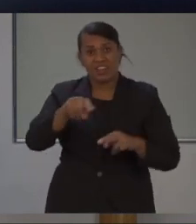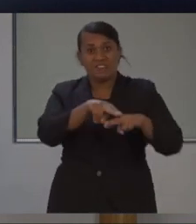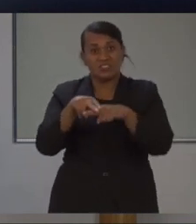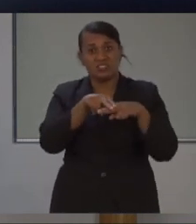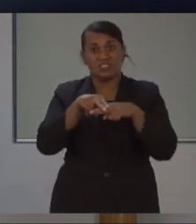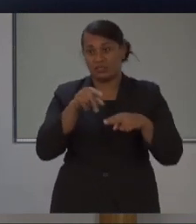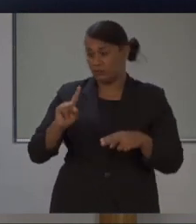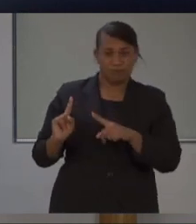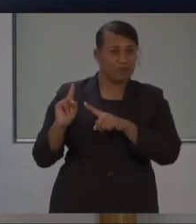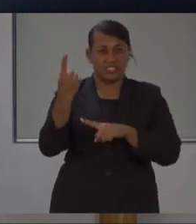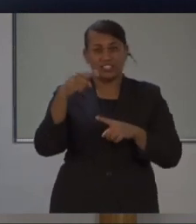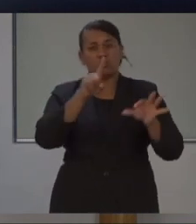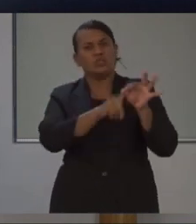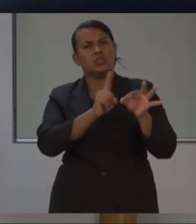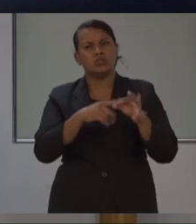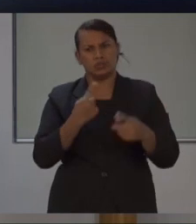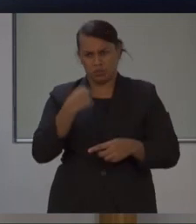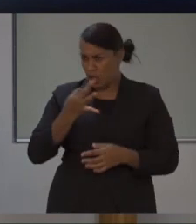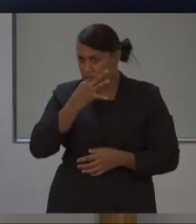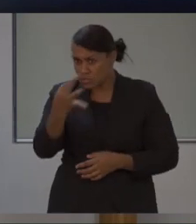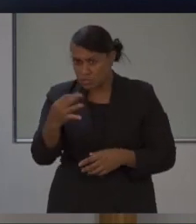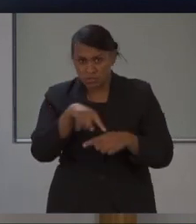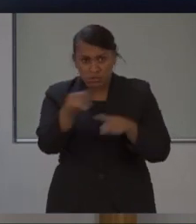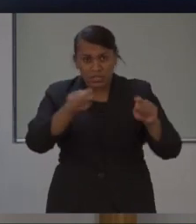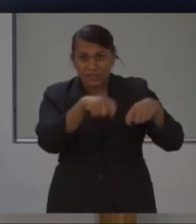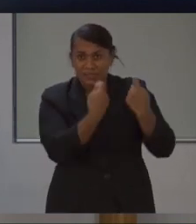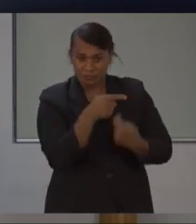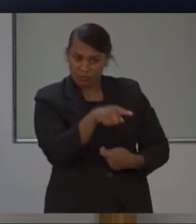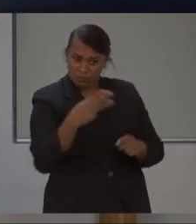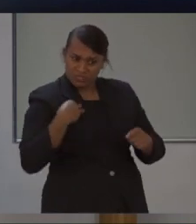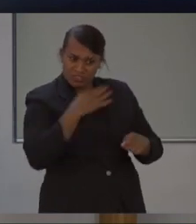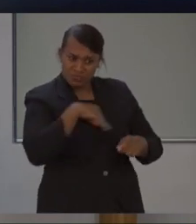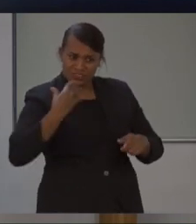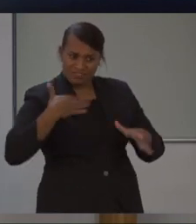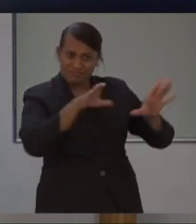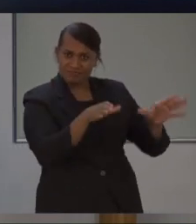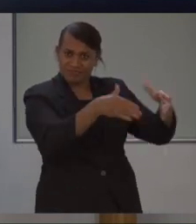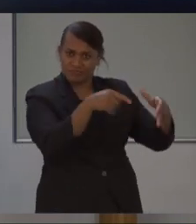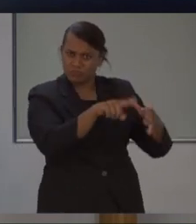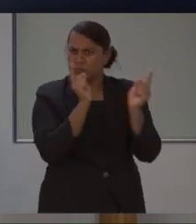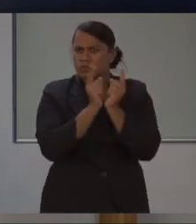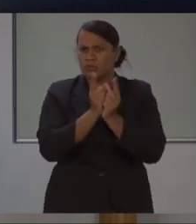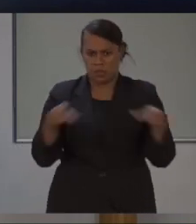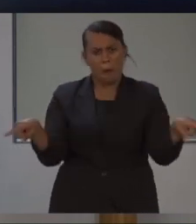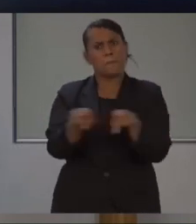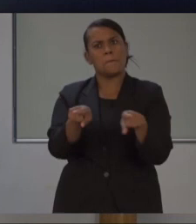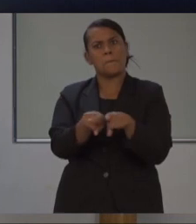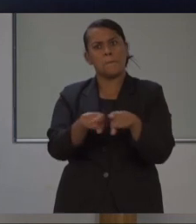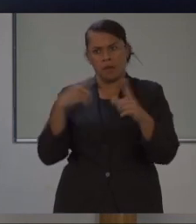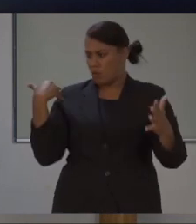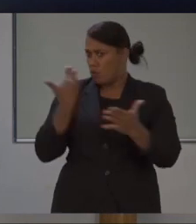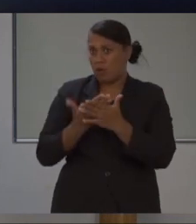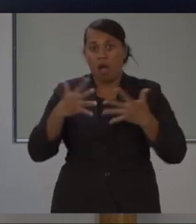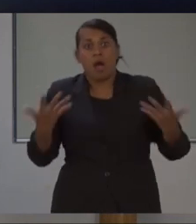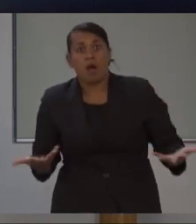the first question I've asked our health team in our morning COVID-19 briefings has been the same. How are our